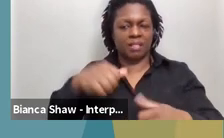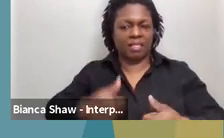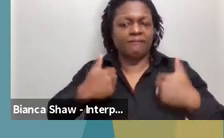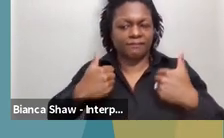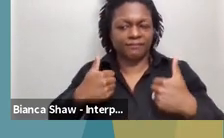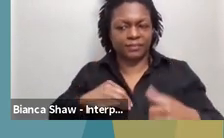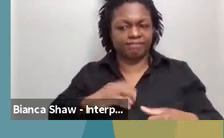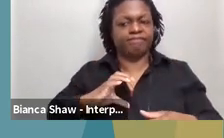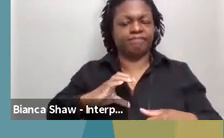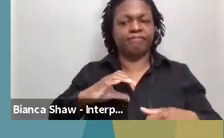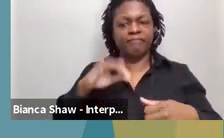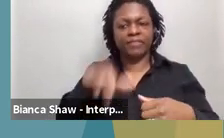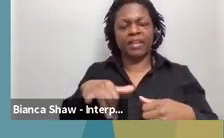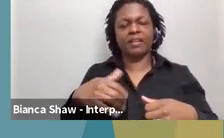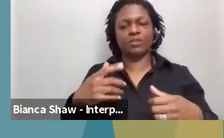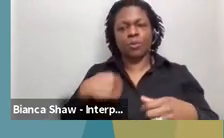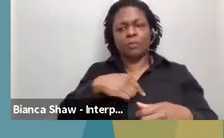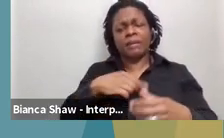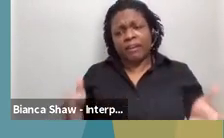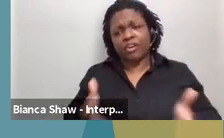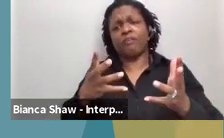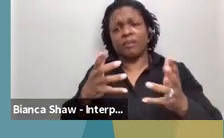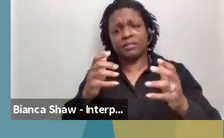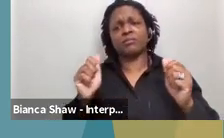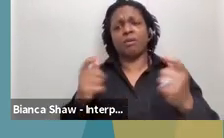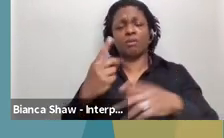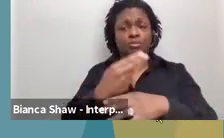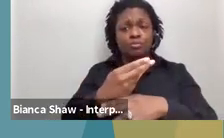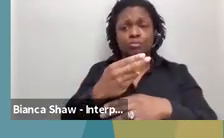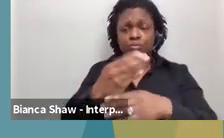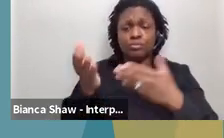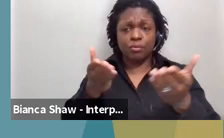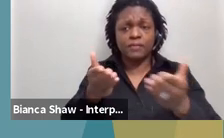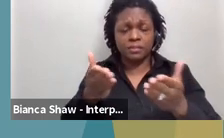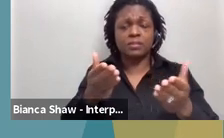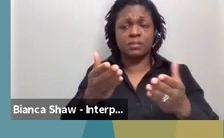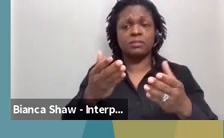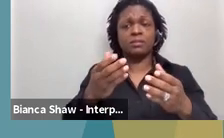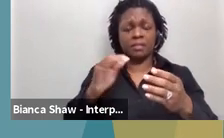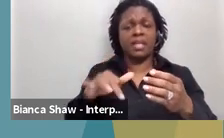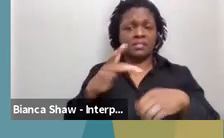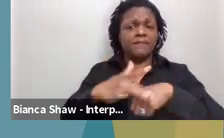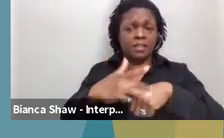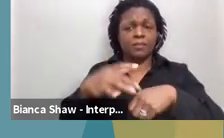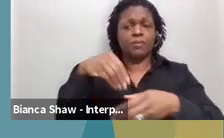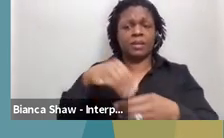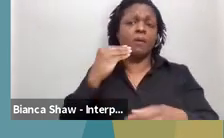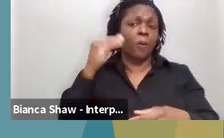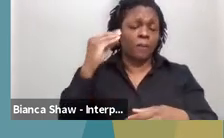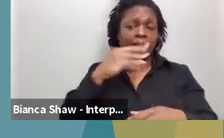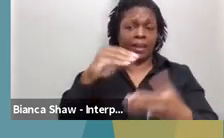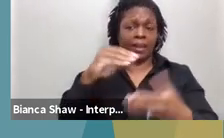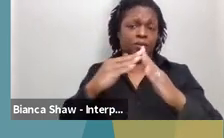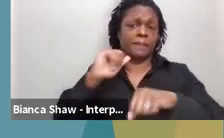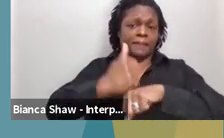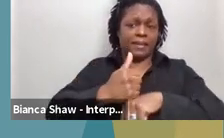encourage folks to utilize all available services in the home and community based waivers. Okay. Next slide.